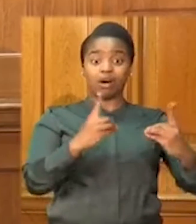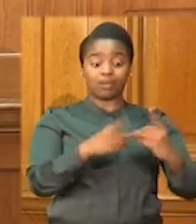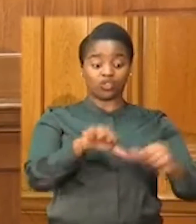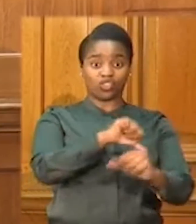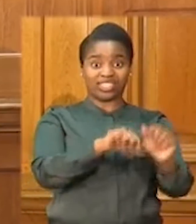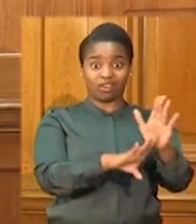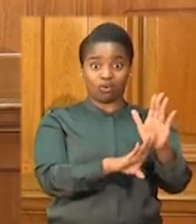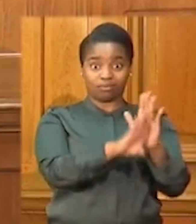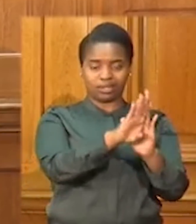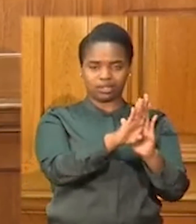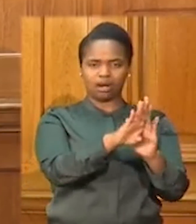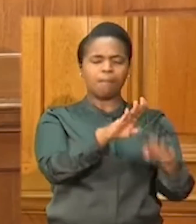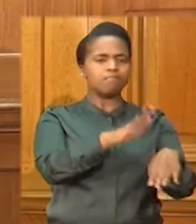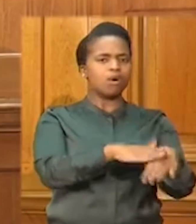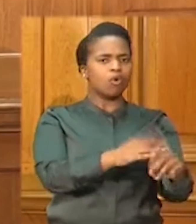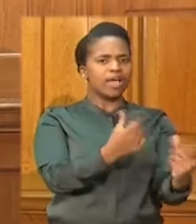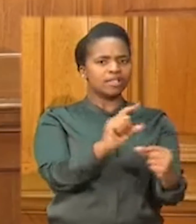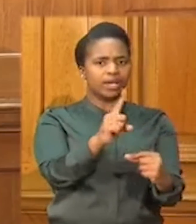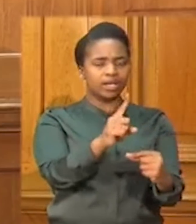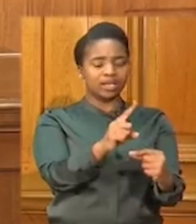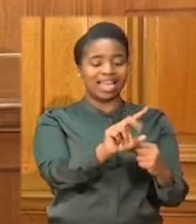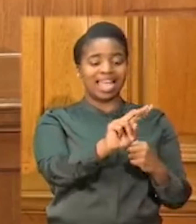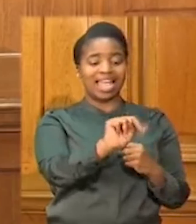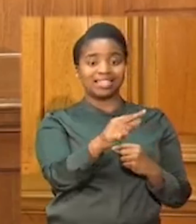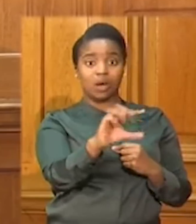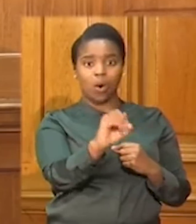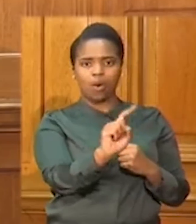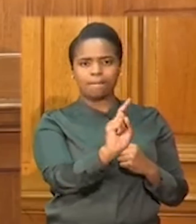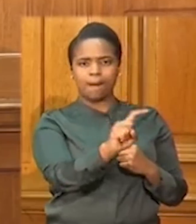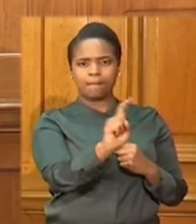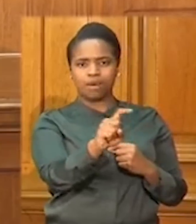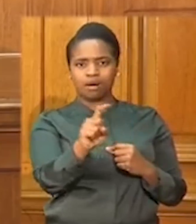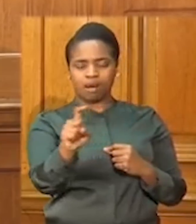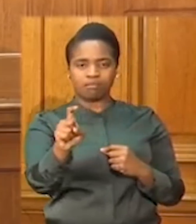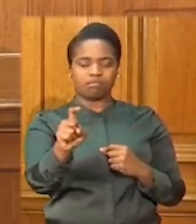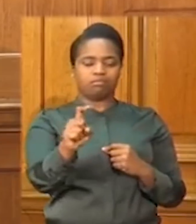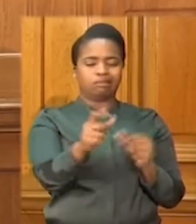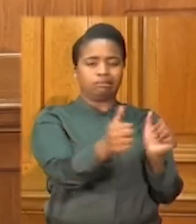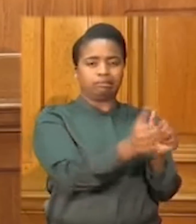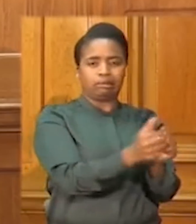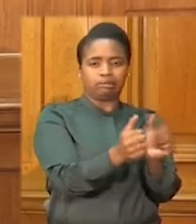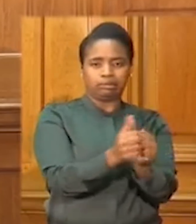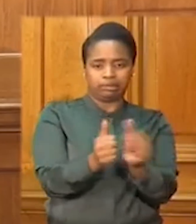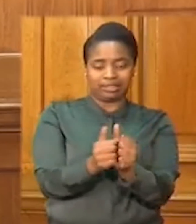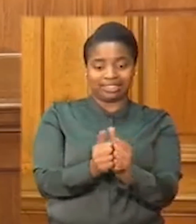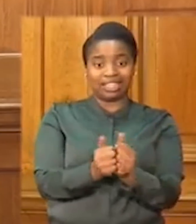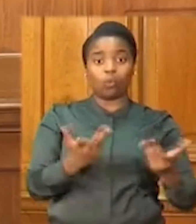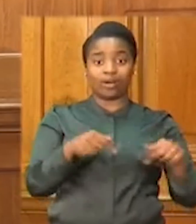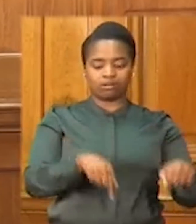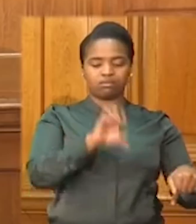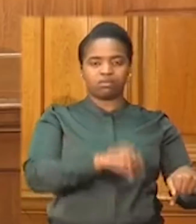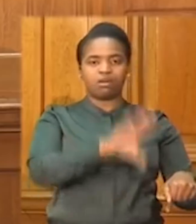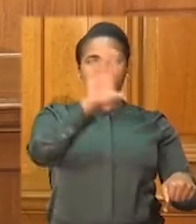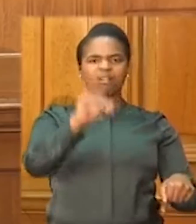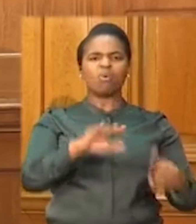Development has partnered with the Solidarity Fund, NGOs in our country and